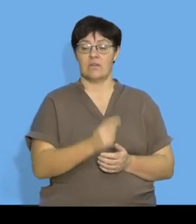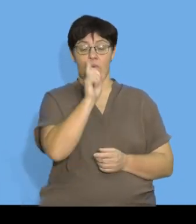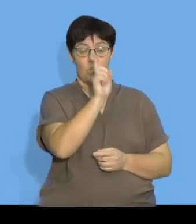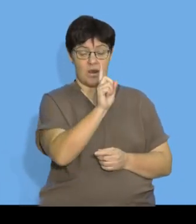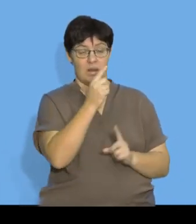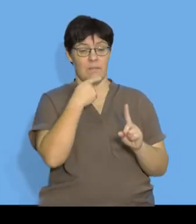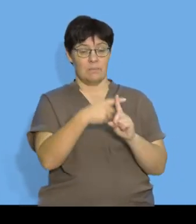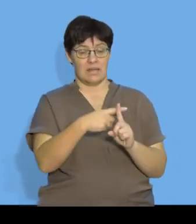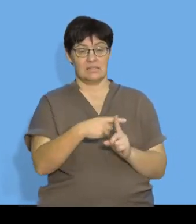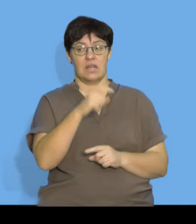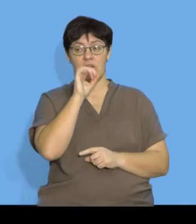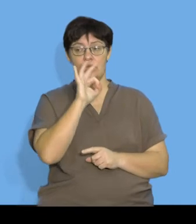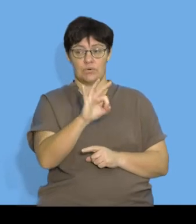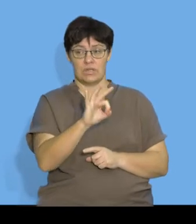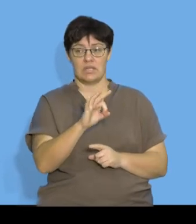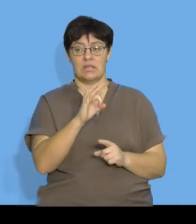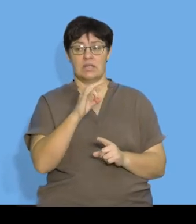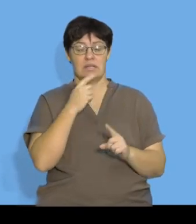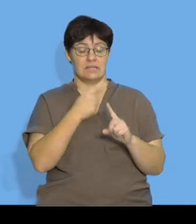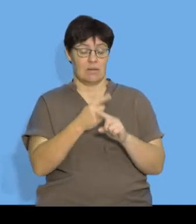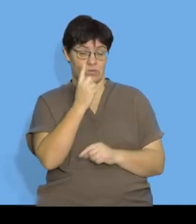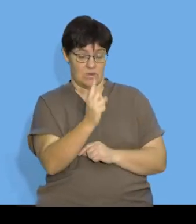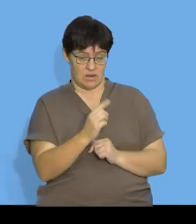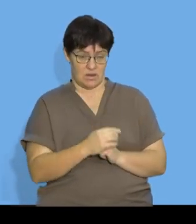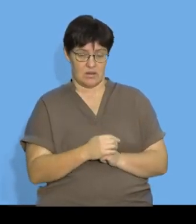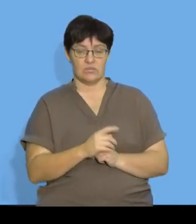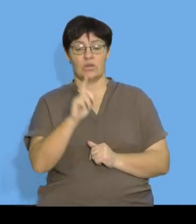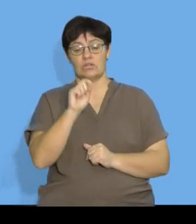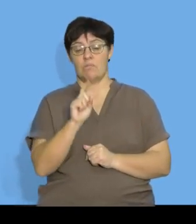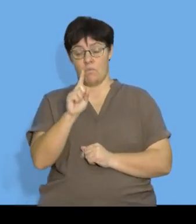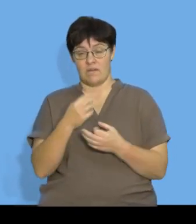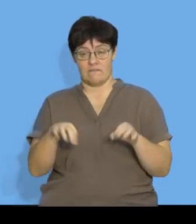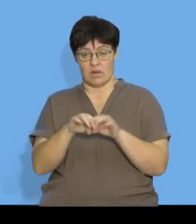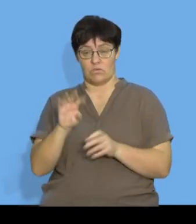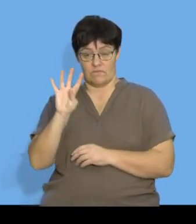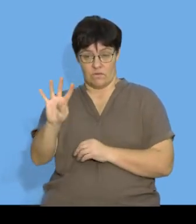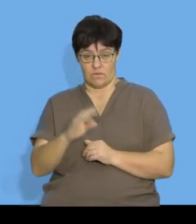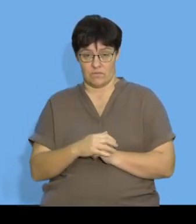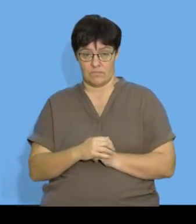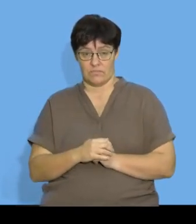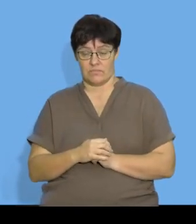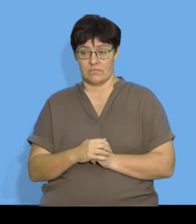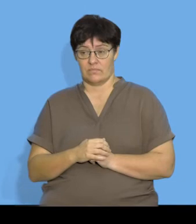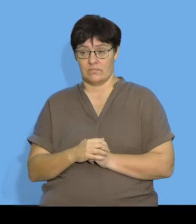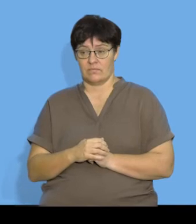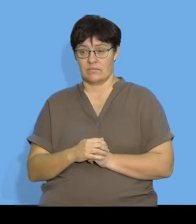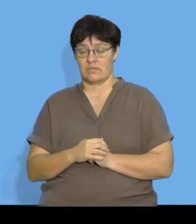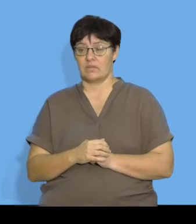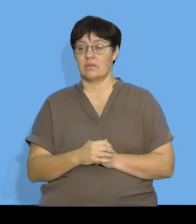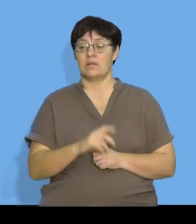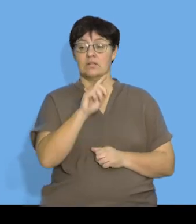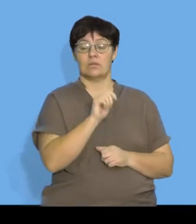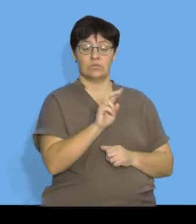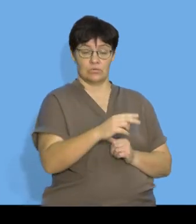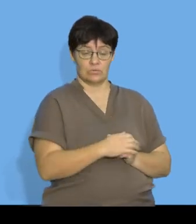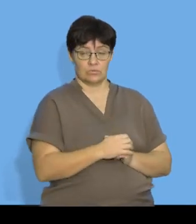3 times 1 so that means term 1's value is 4 then for term 2